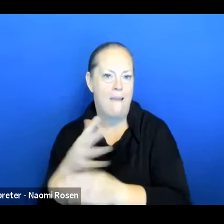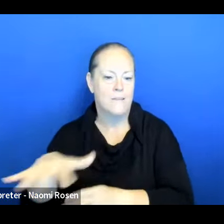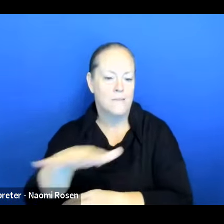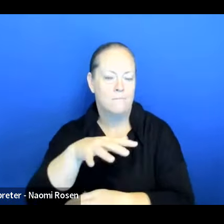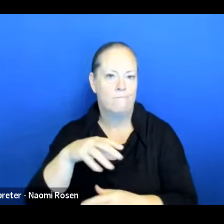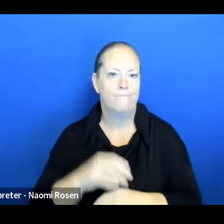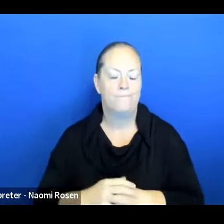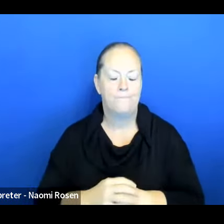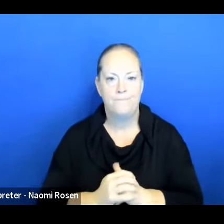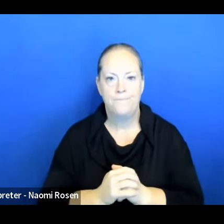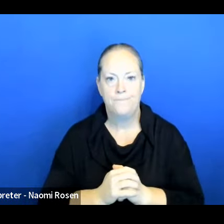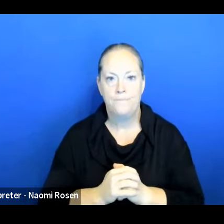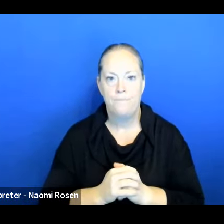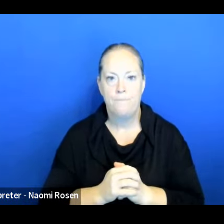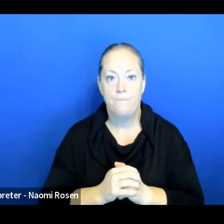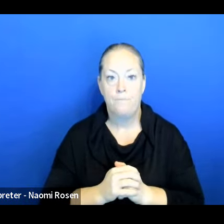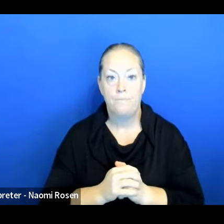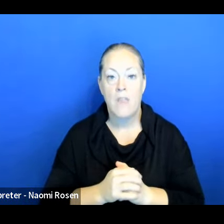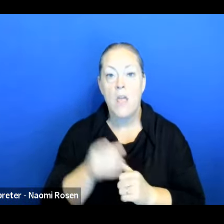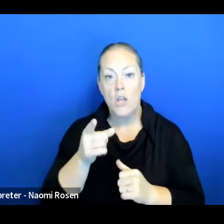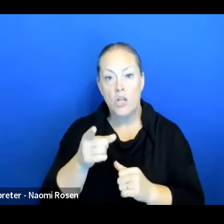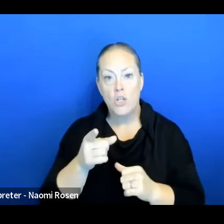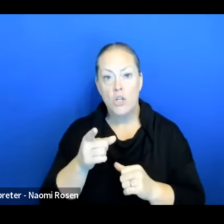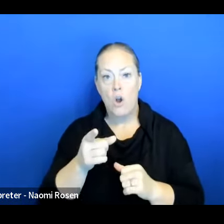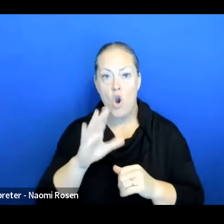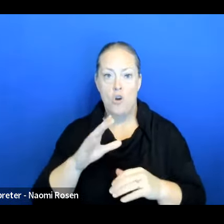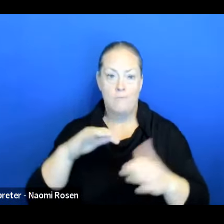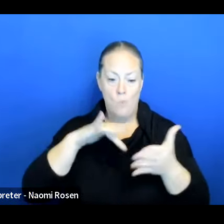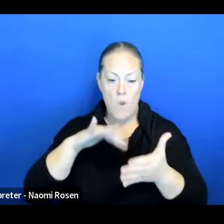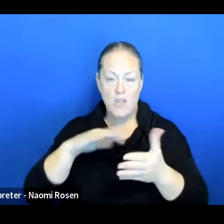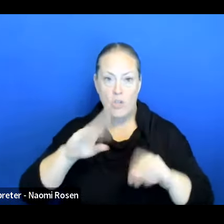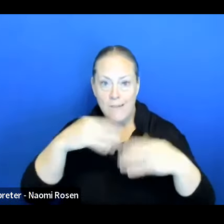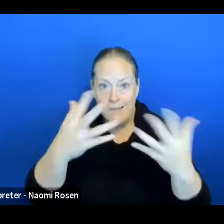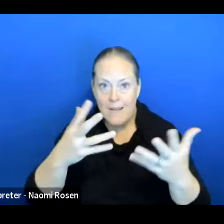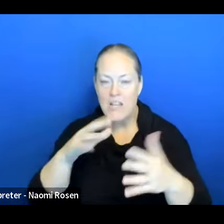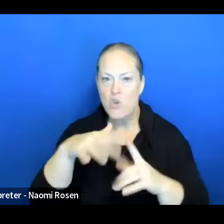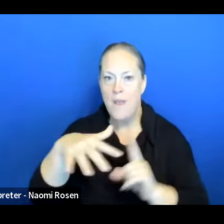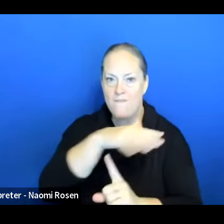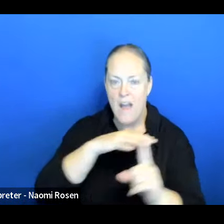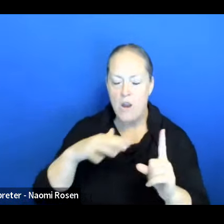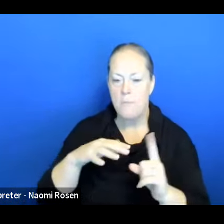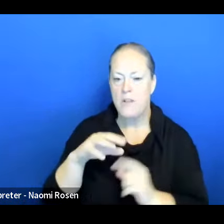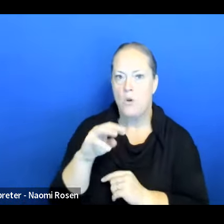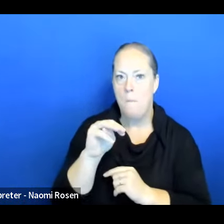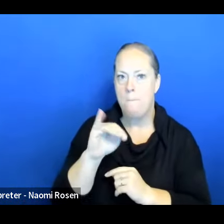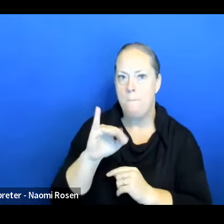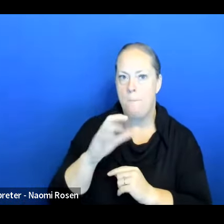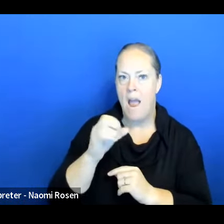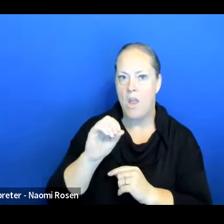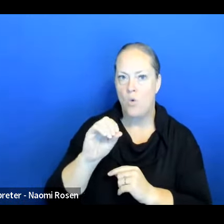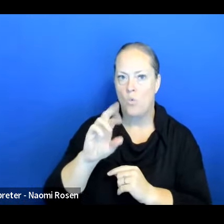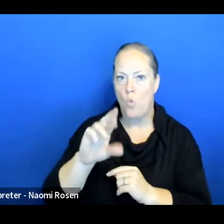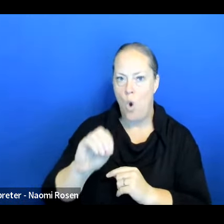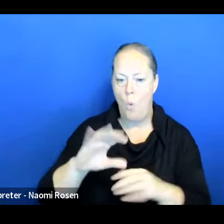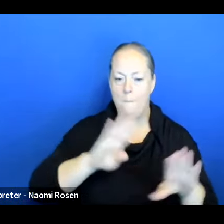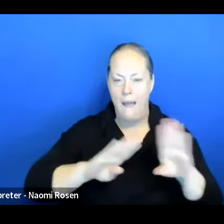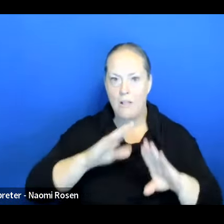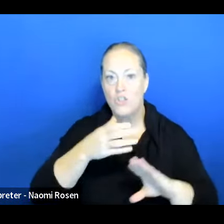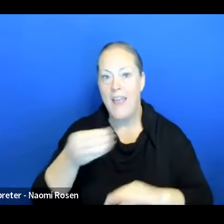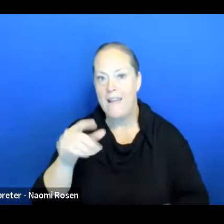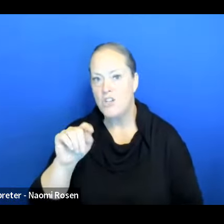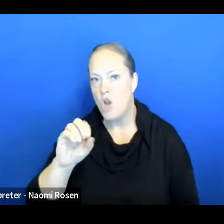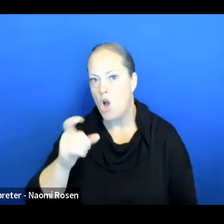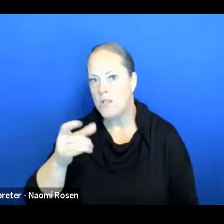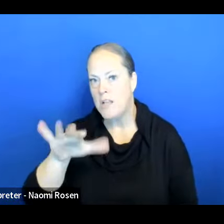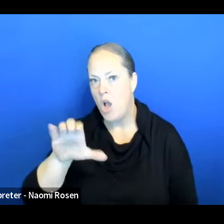Germination. Finance contributed to the fields of environmental microbiology and toxicology aligned with agricultural science and public